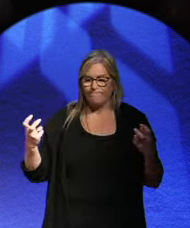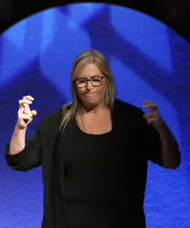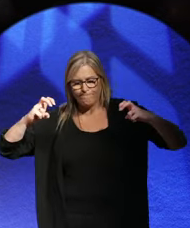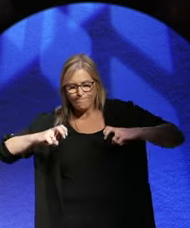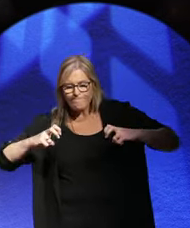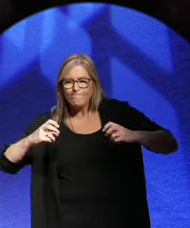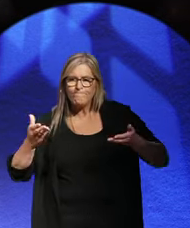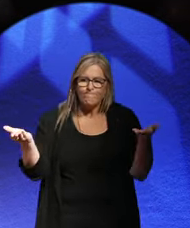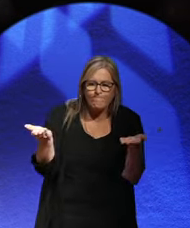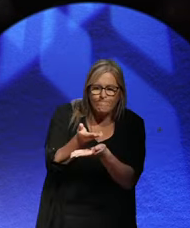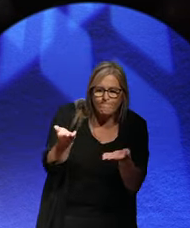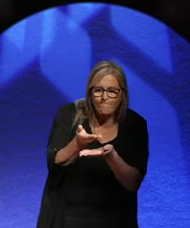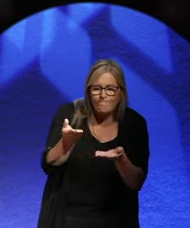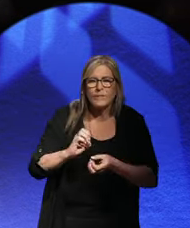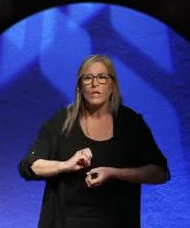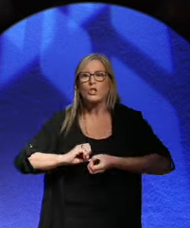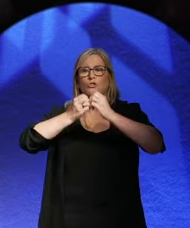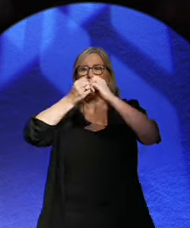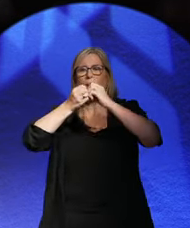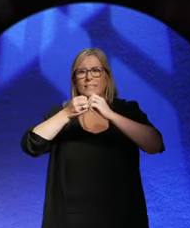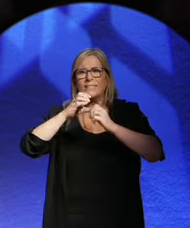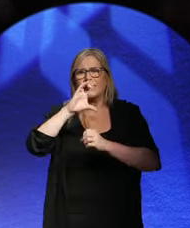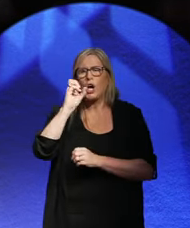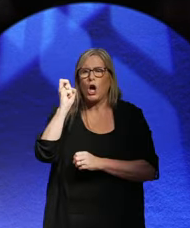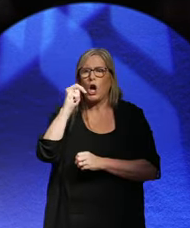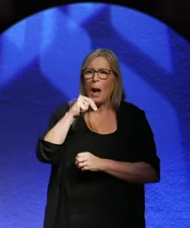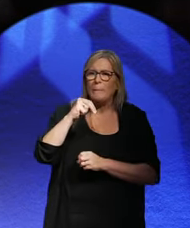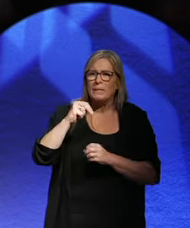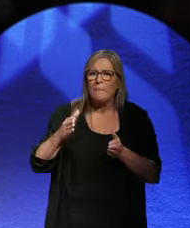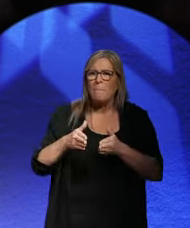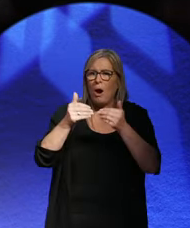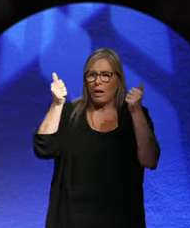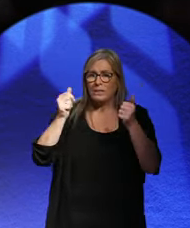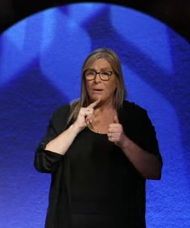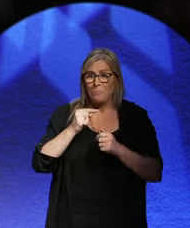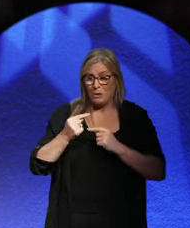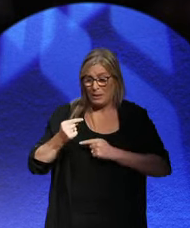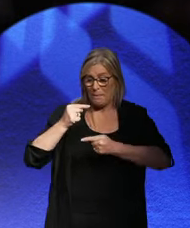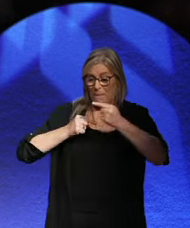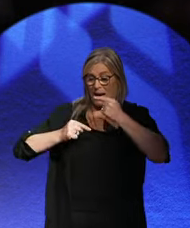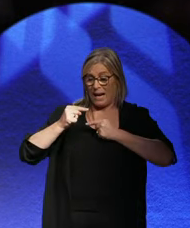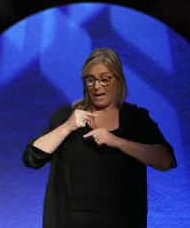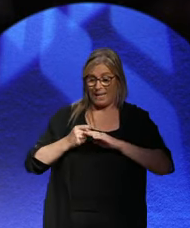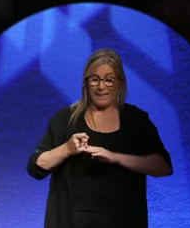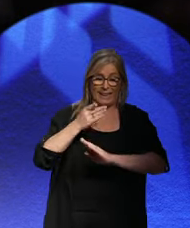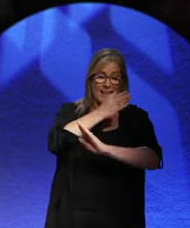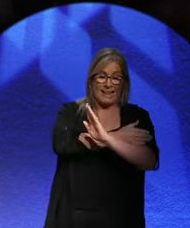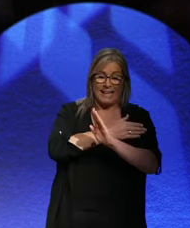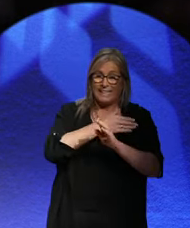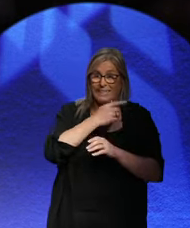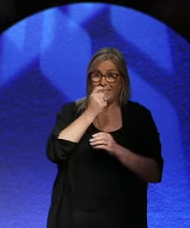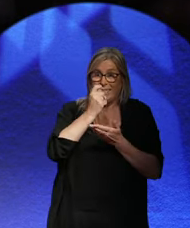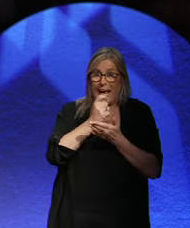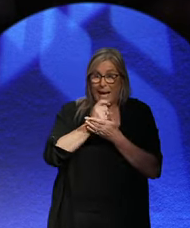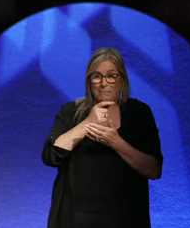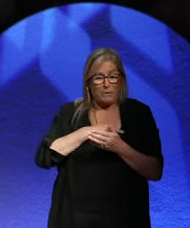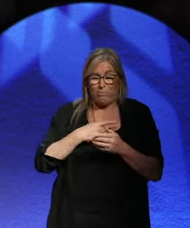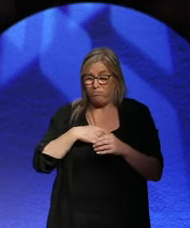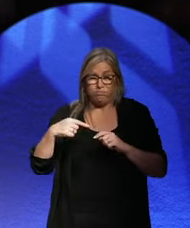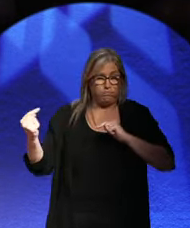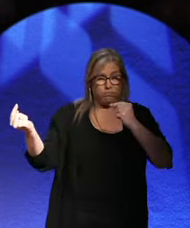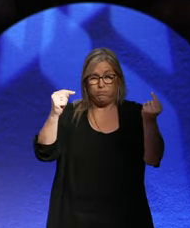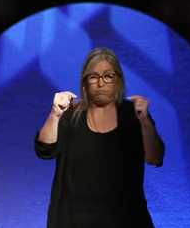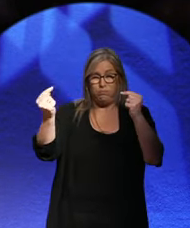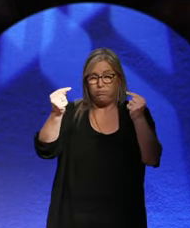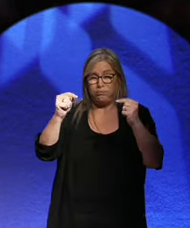formed the common market. Now, back here, they were at loggerheads all the time. But Stressemann